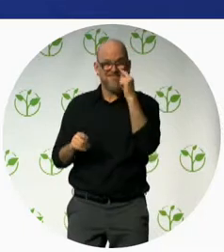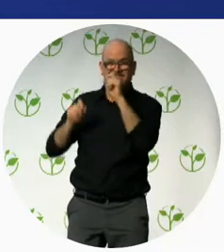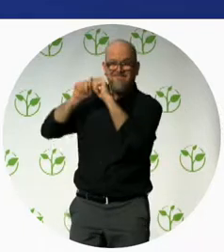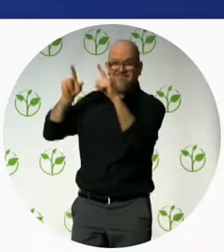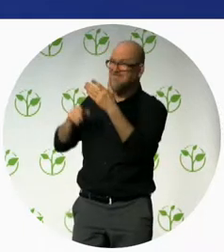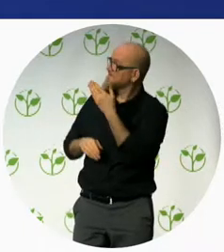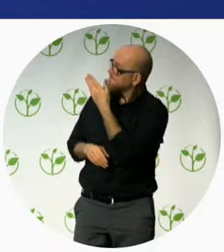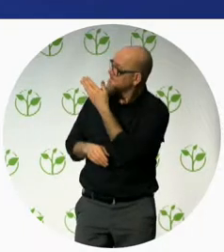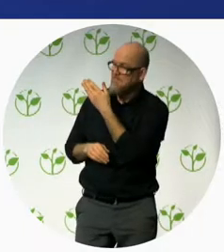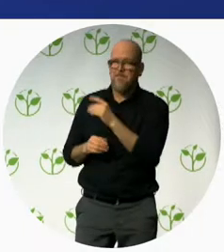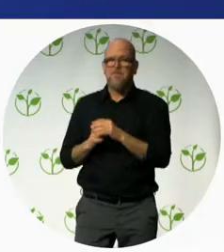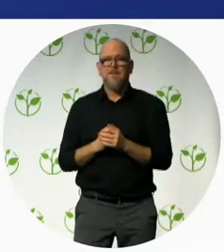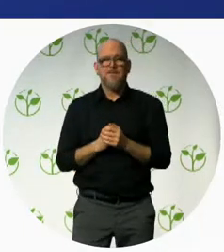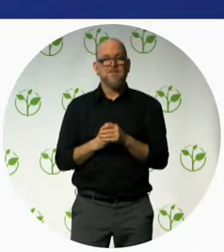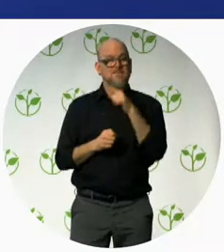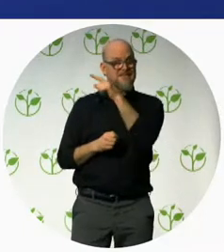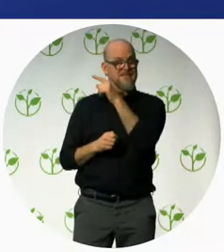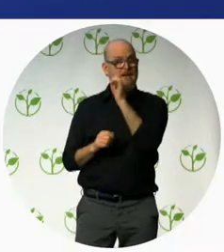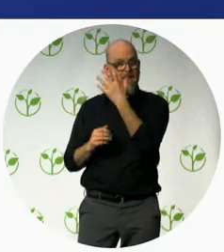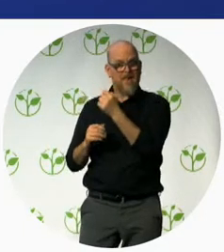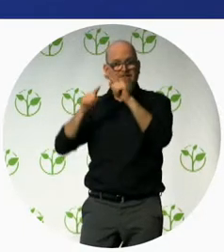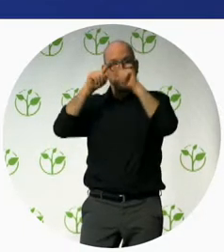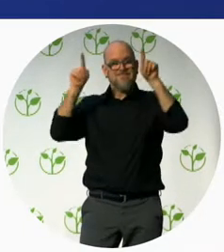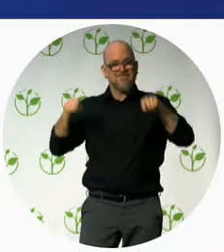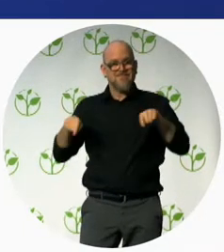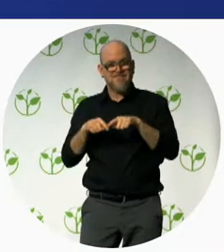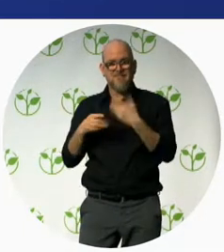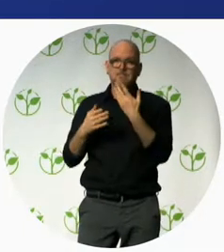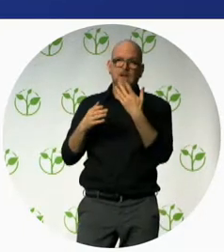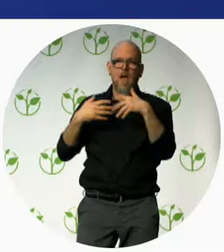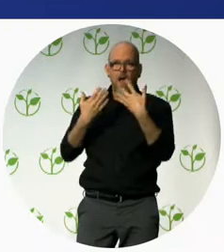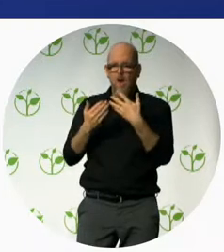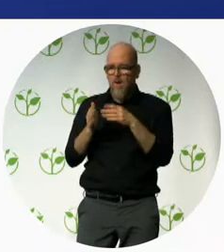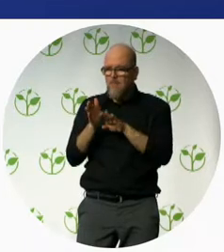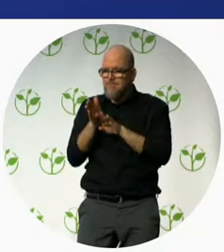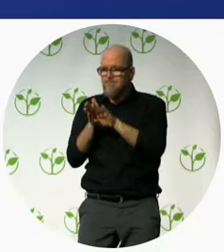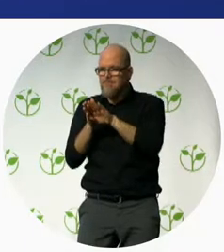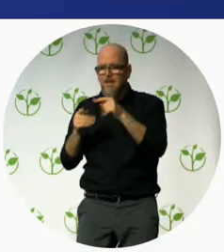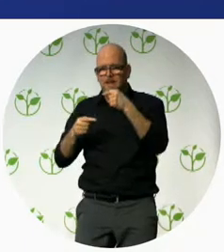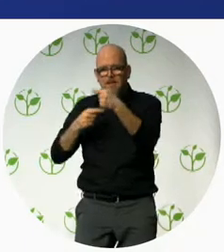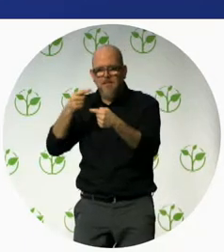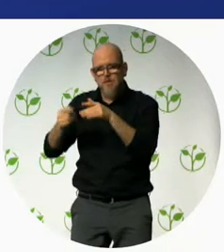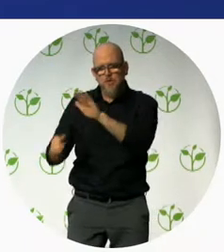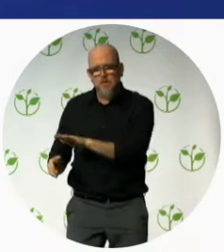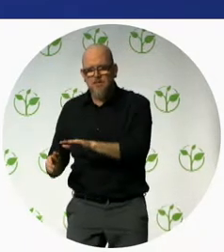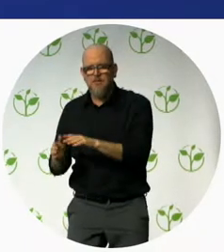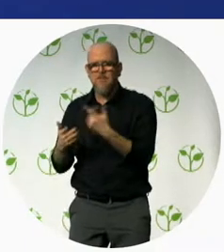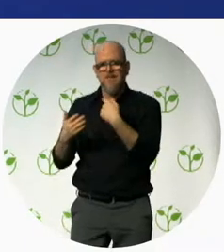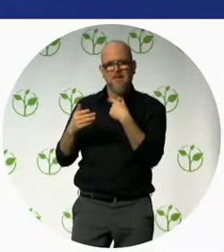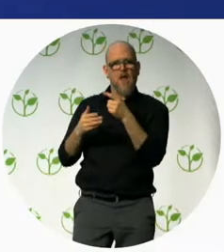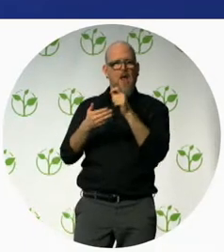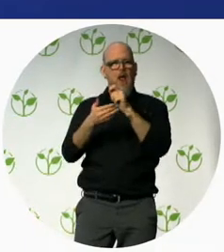this is this is one tool that we develop we call it the pictorial developmental milestone